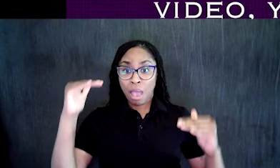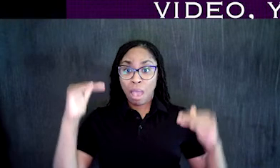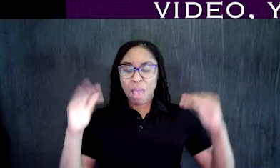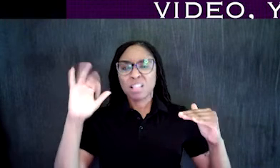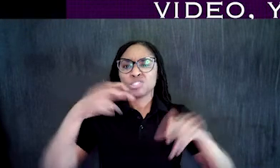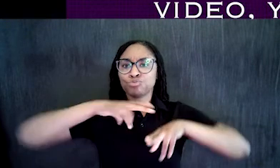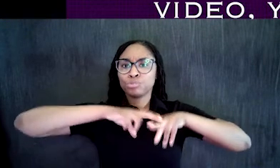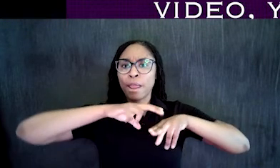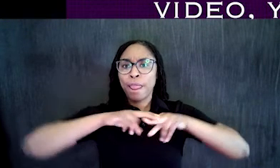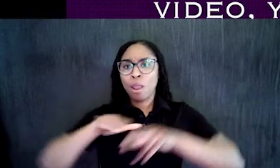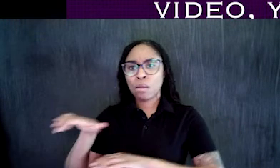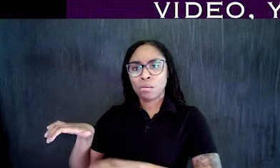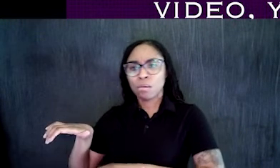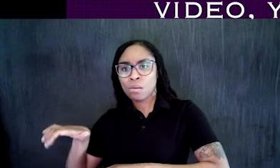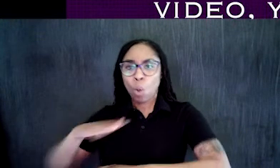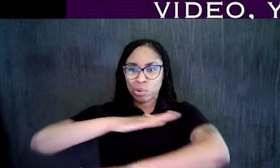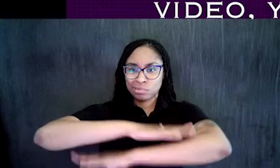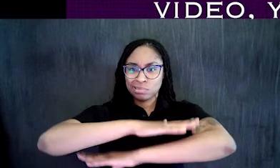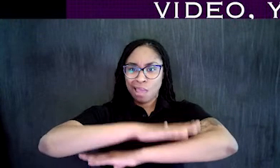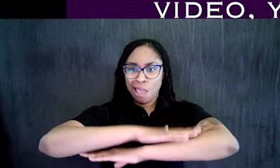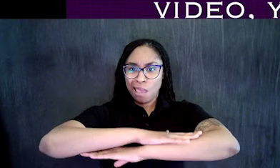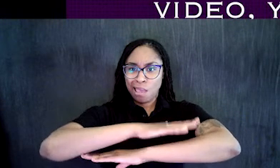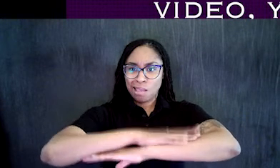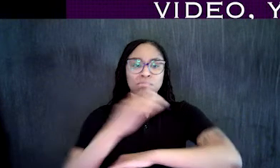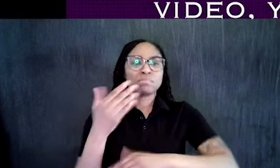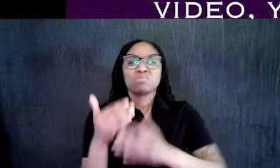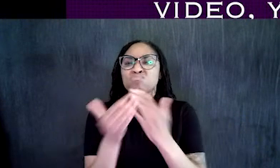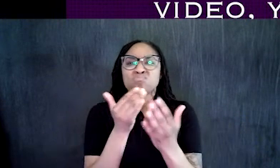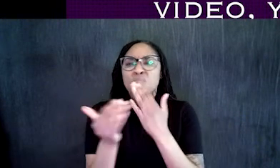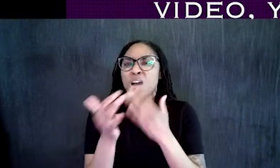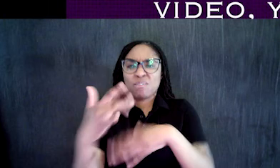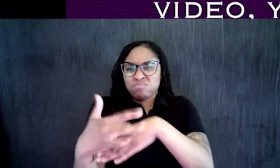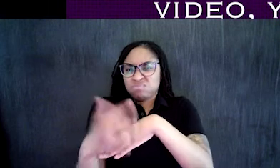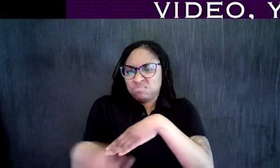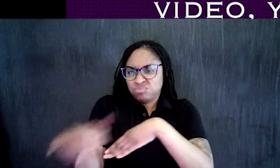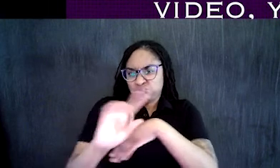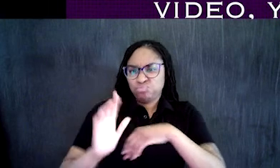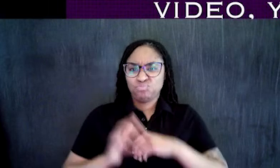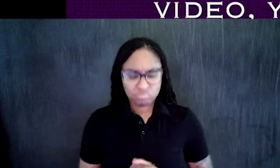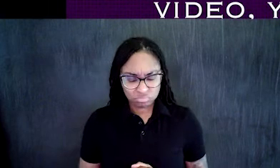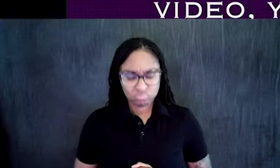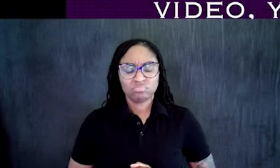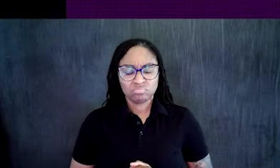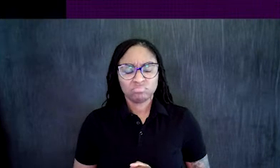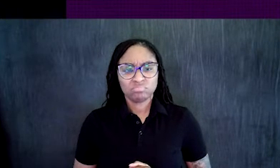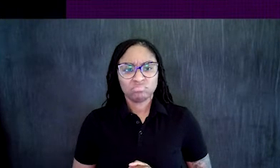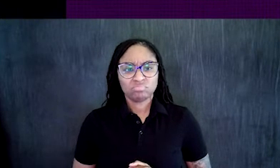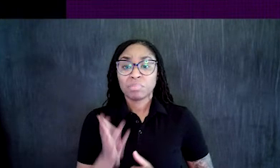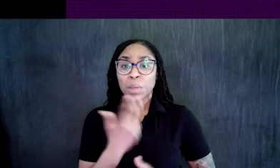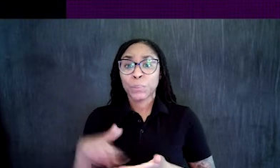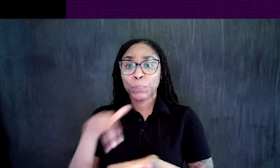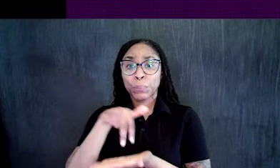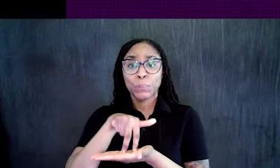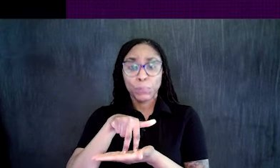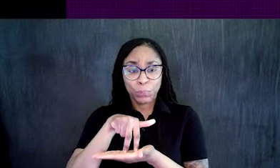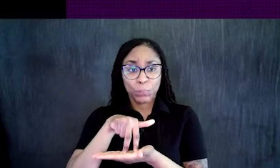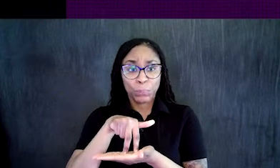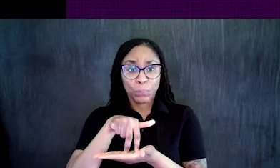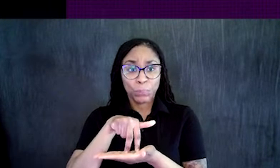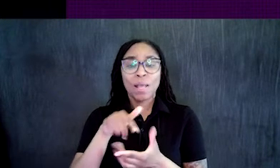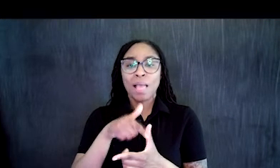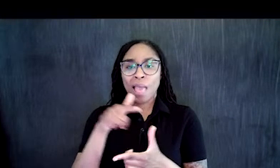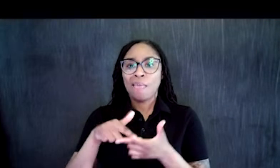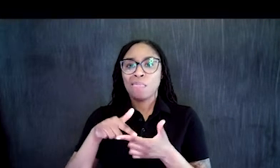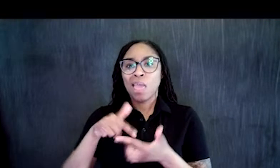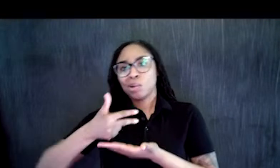By performing any fitness exercises without supervision like with this video, you are performing them at your own risk. See a fitness professional to give you